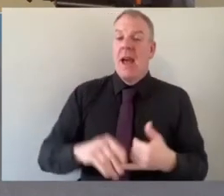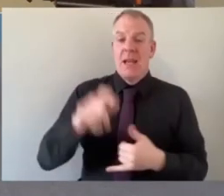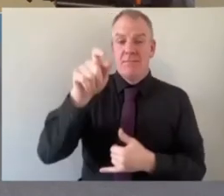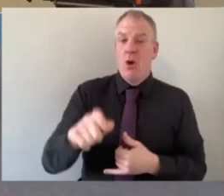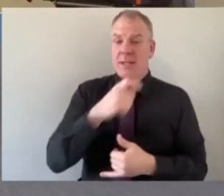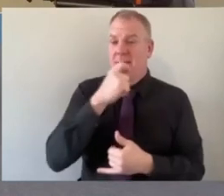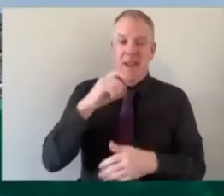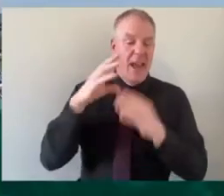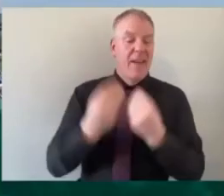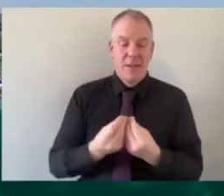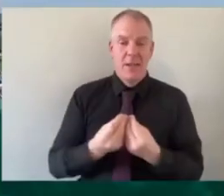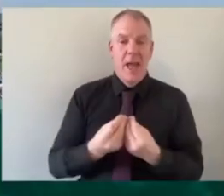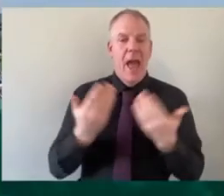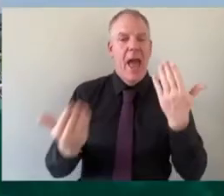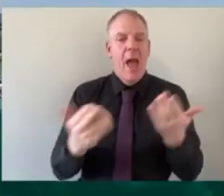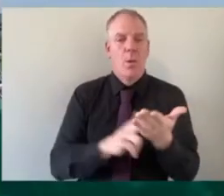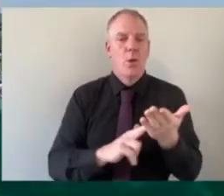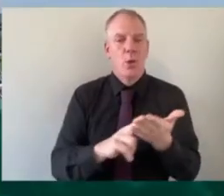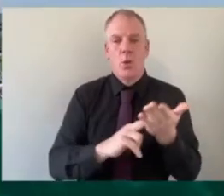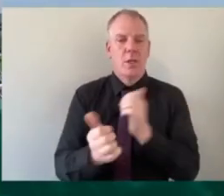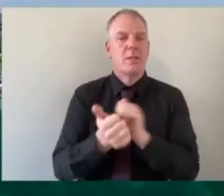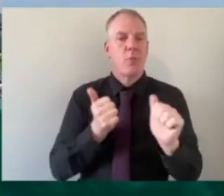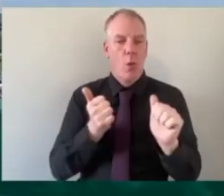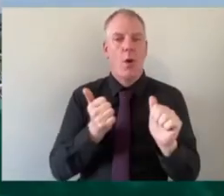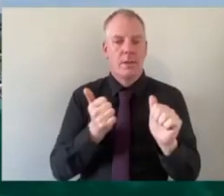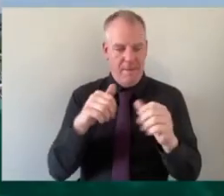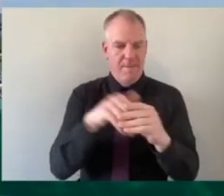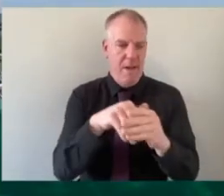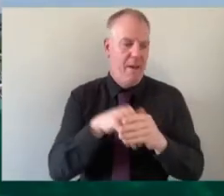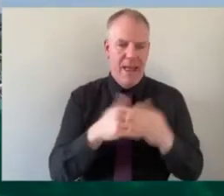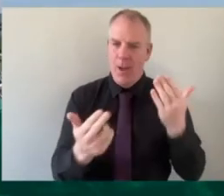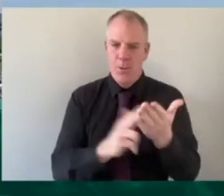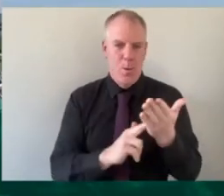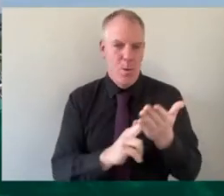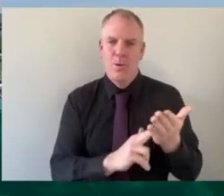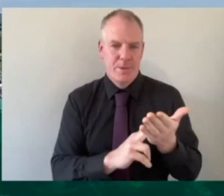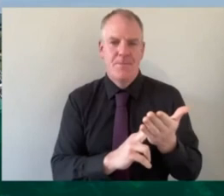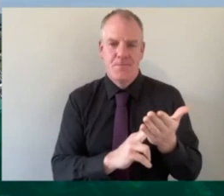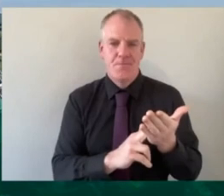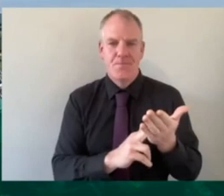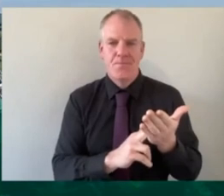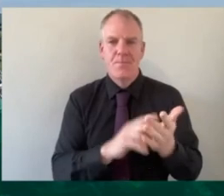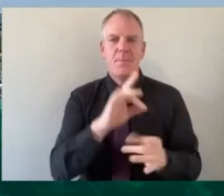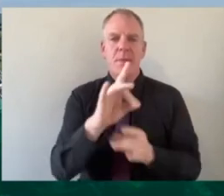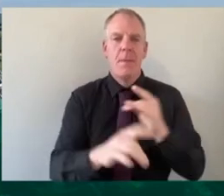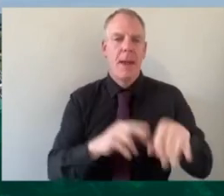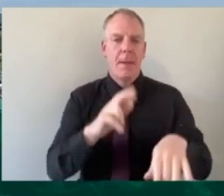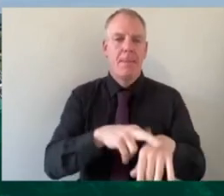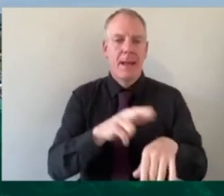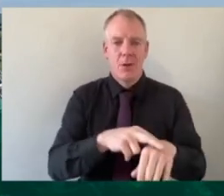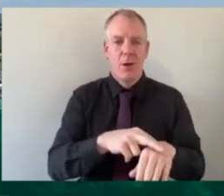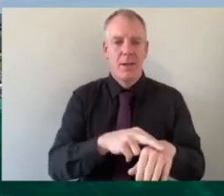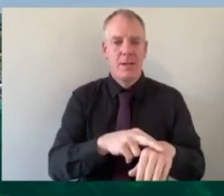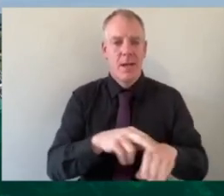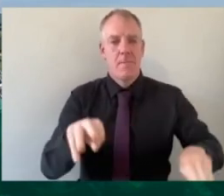it's how we utilize the sports the sports that were involved in to to make better citizens of all the